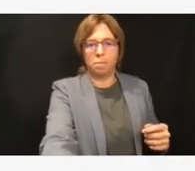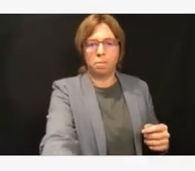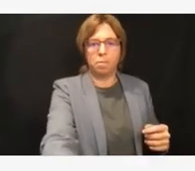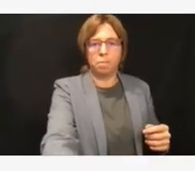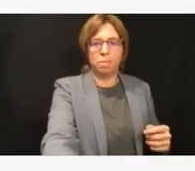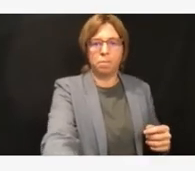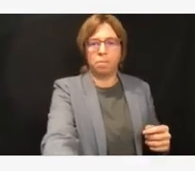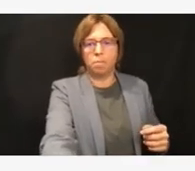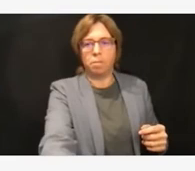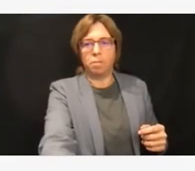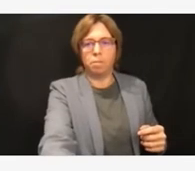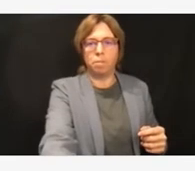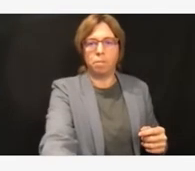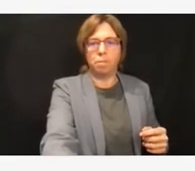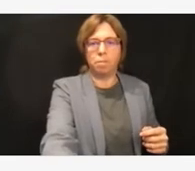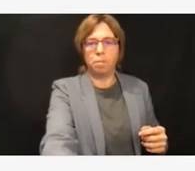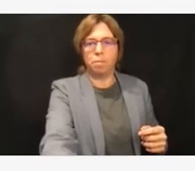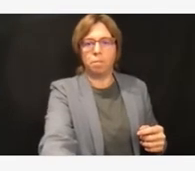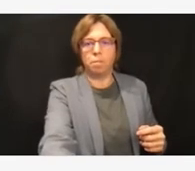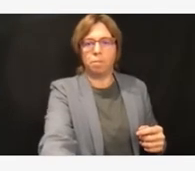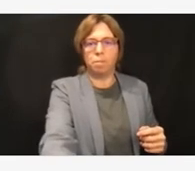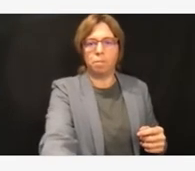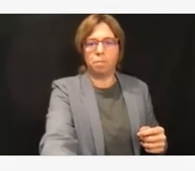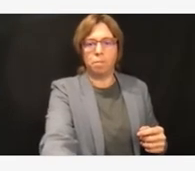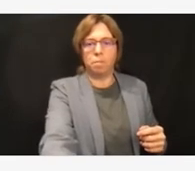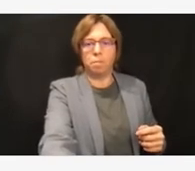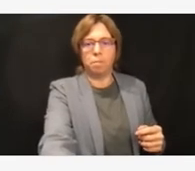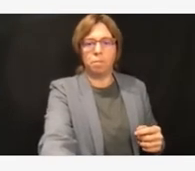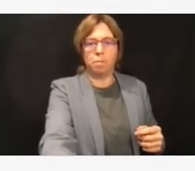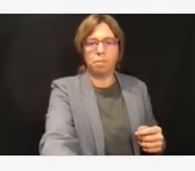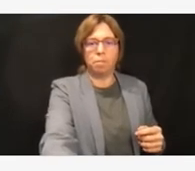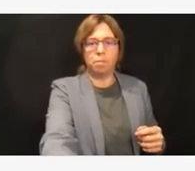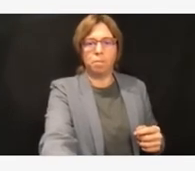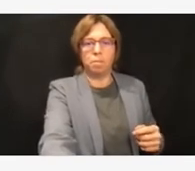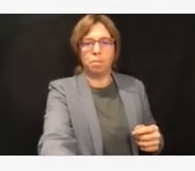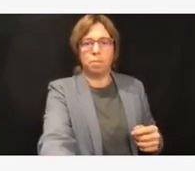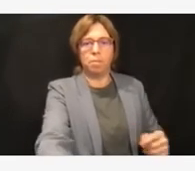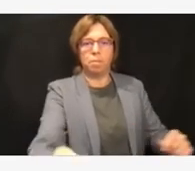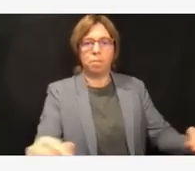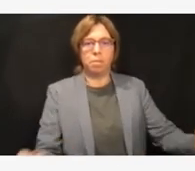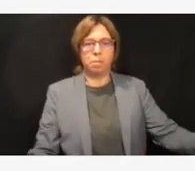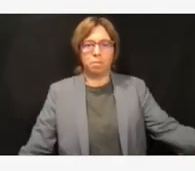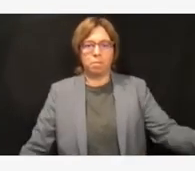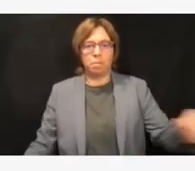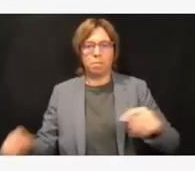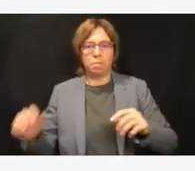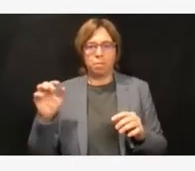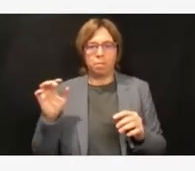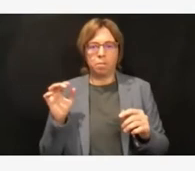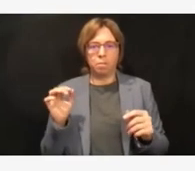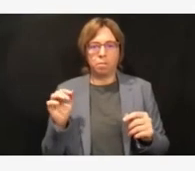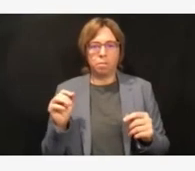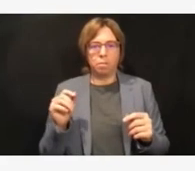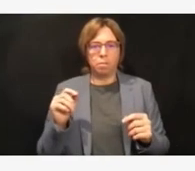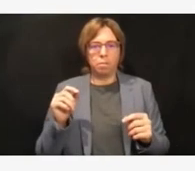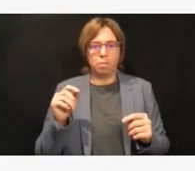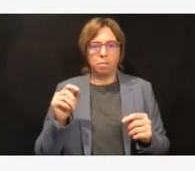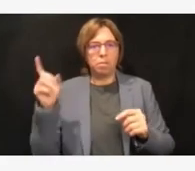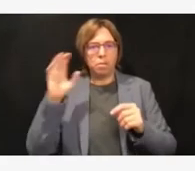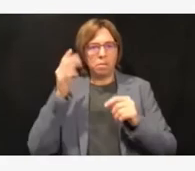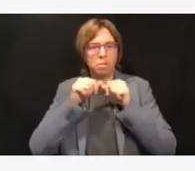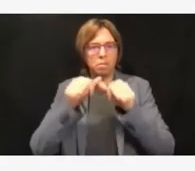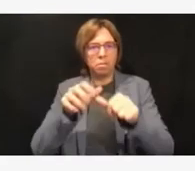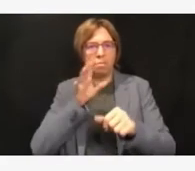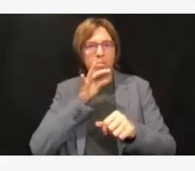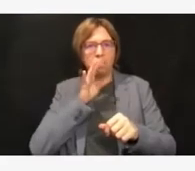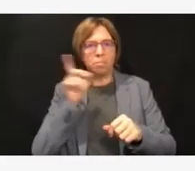from St. Luke's and Dr. Patrice Burgess from St. Alphonse. Elke Shaq-Talek, the Division Administrator for the Division